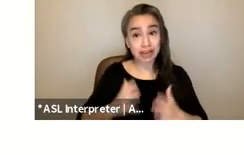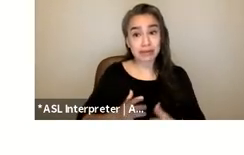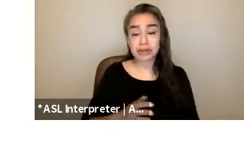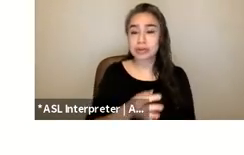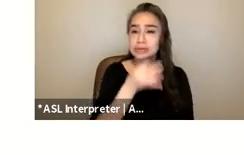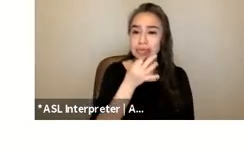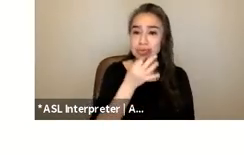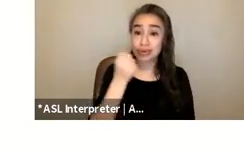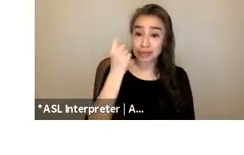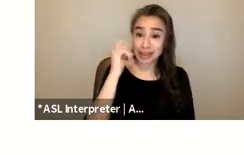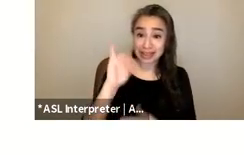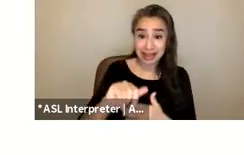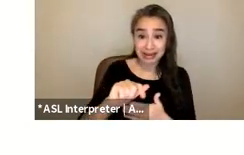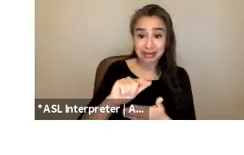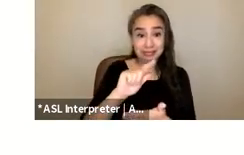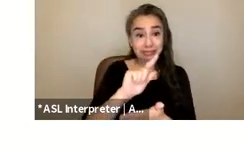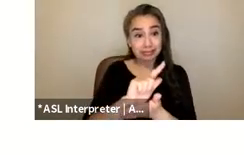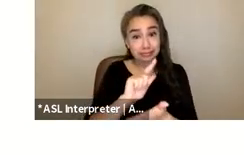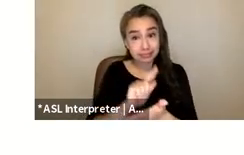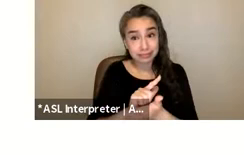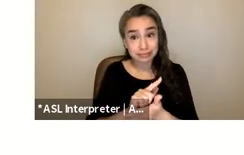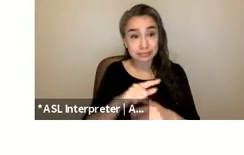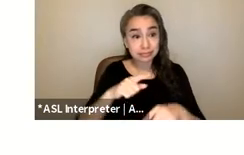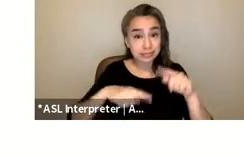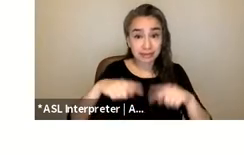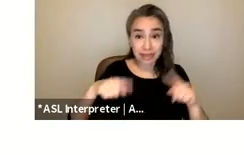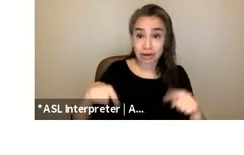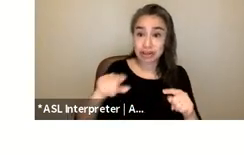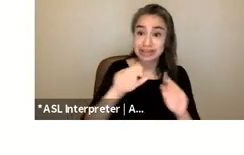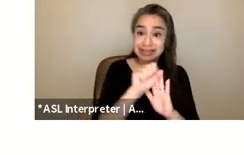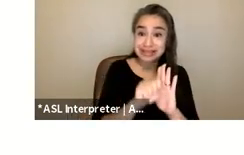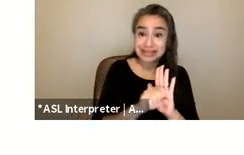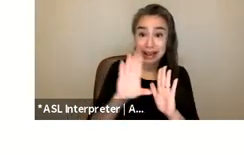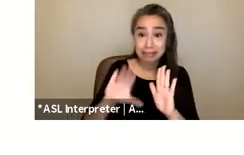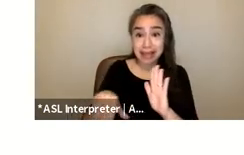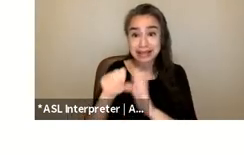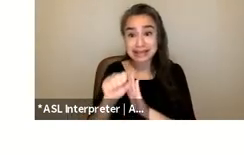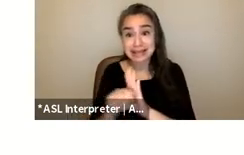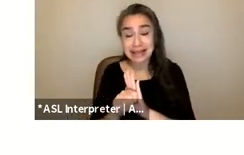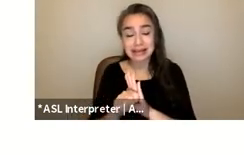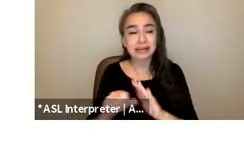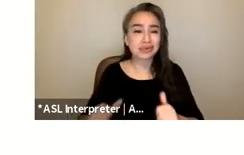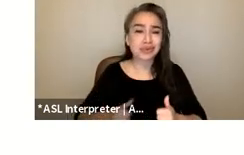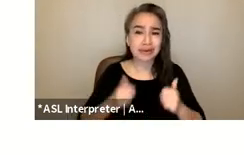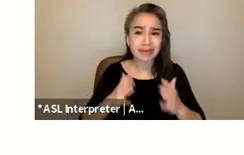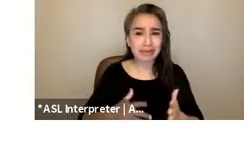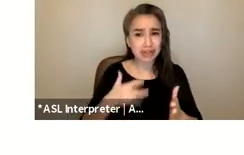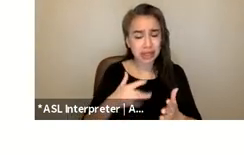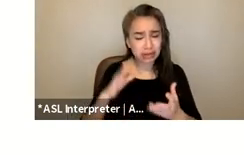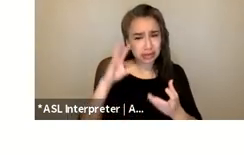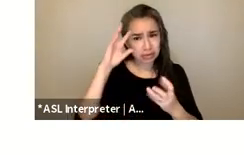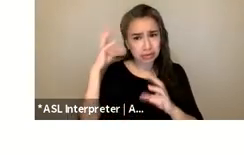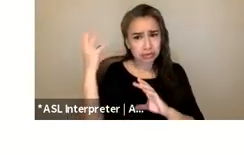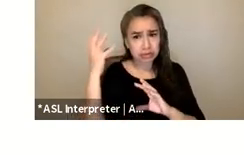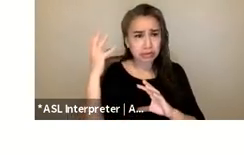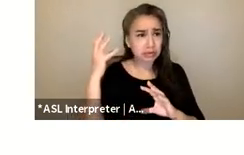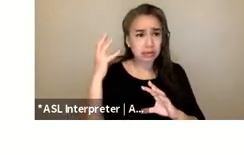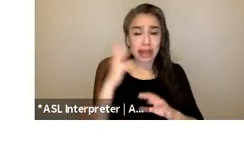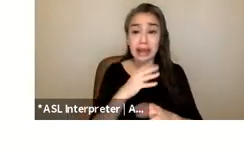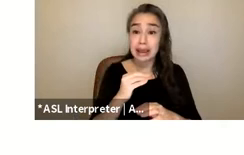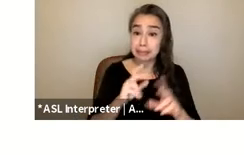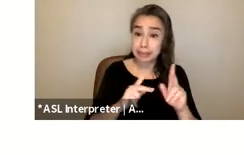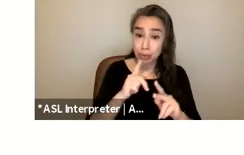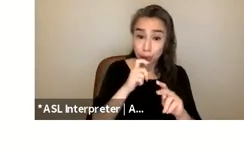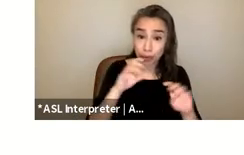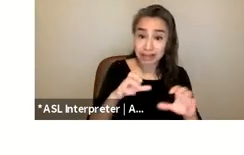could be varied state by state that often confused survivors and often allowed people who've done harm to